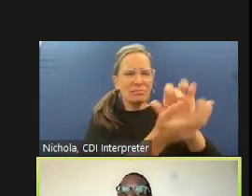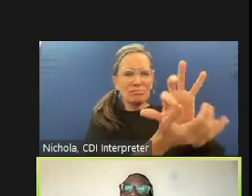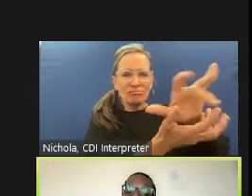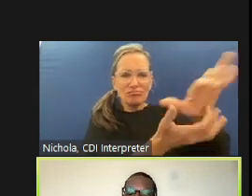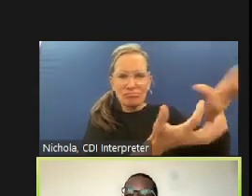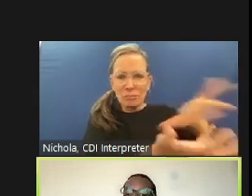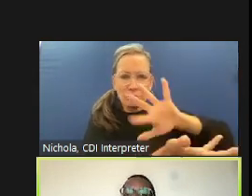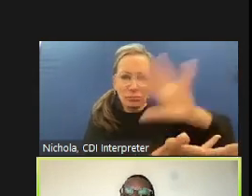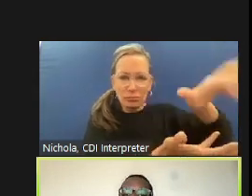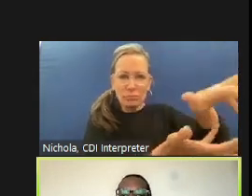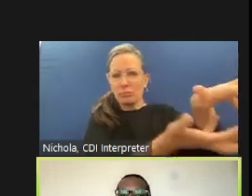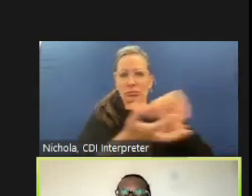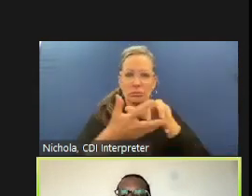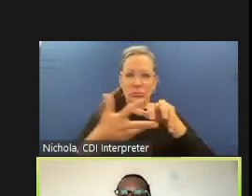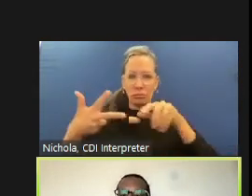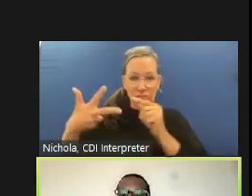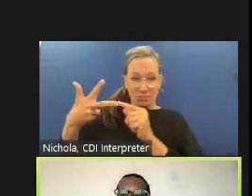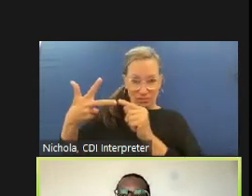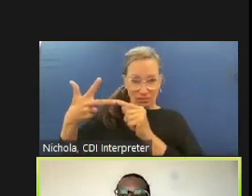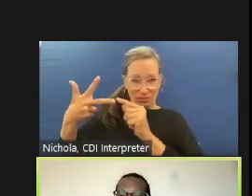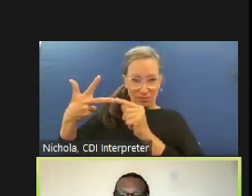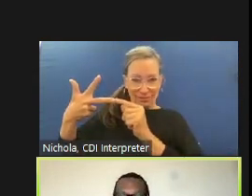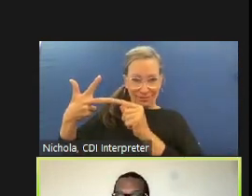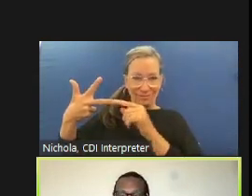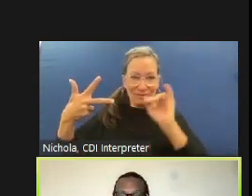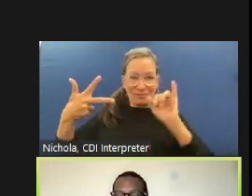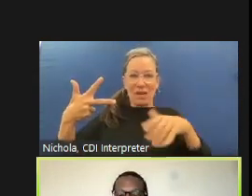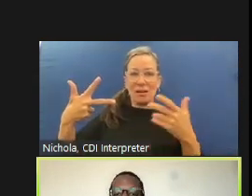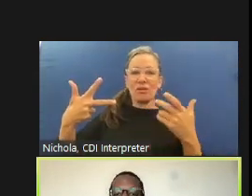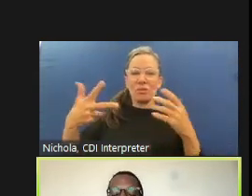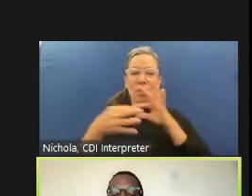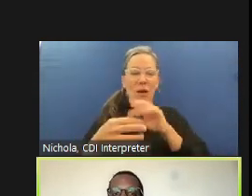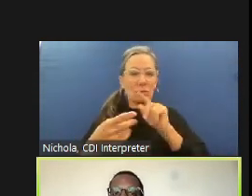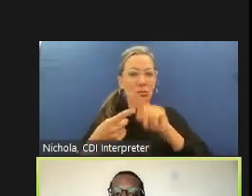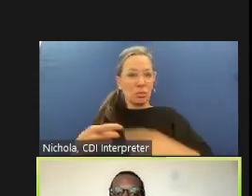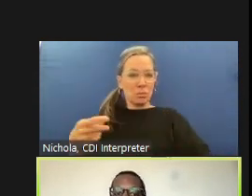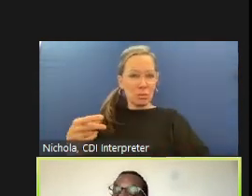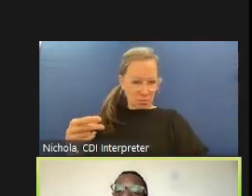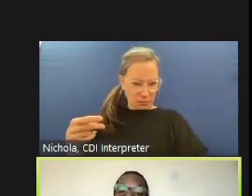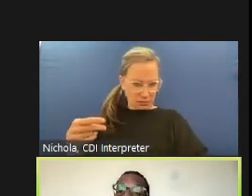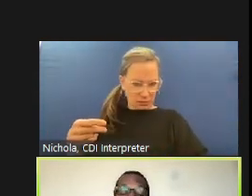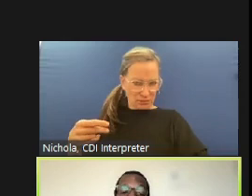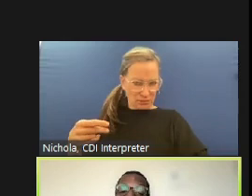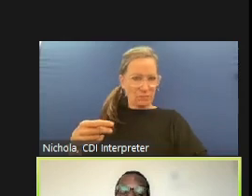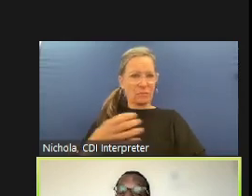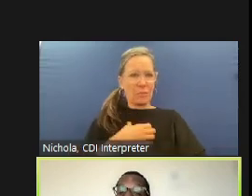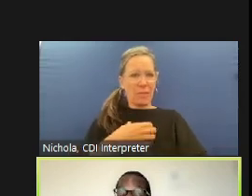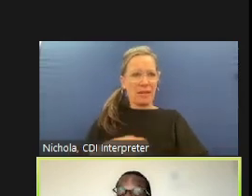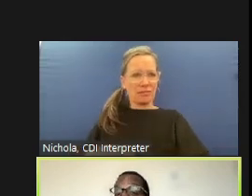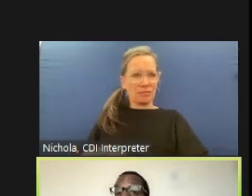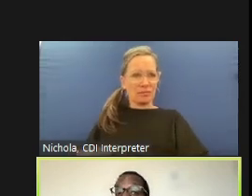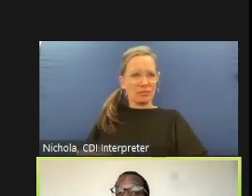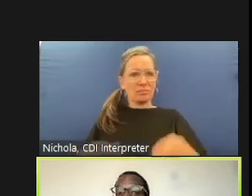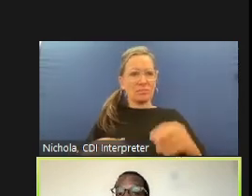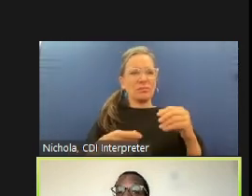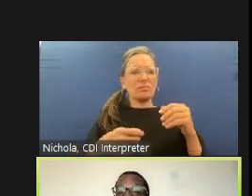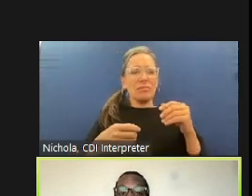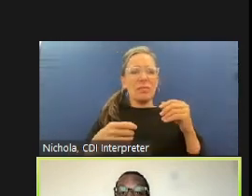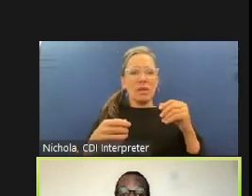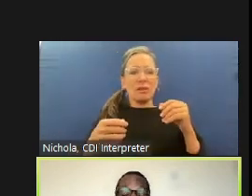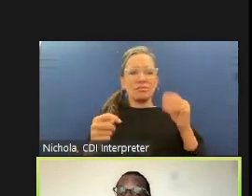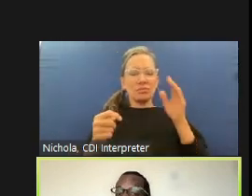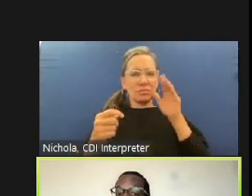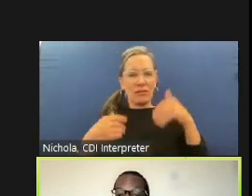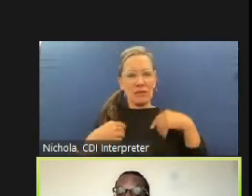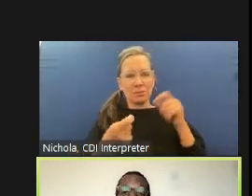that relates to the affairs of the sheriff's department again very specific legalese but that um this subpoena can be used